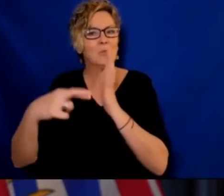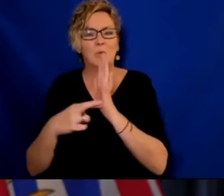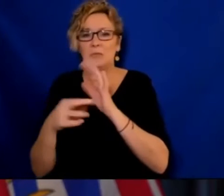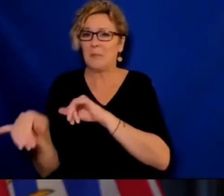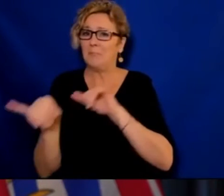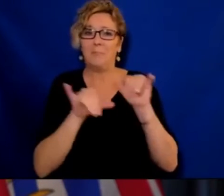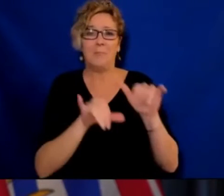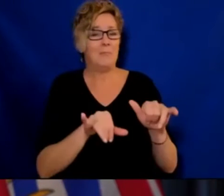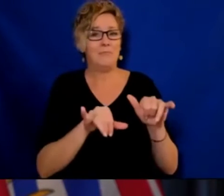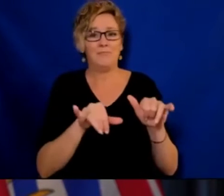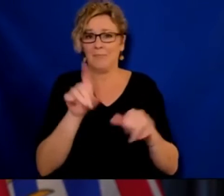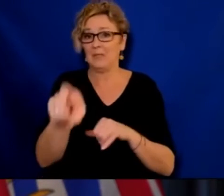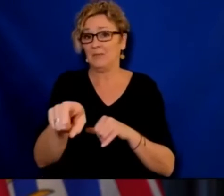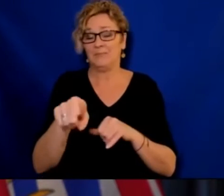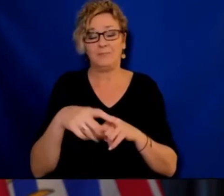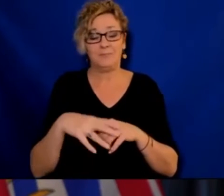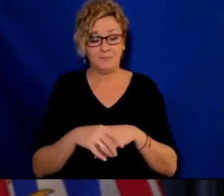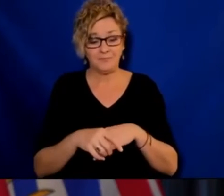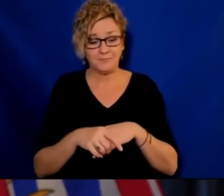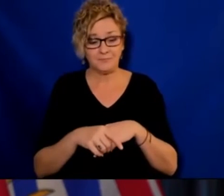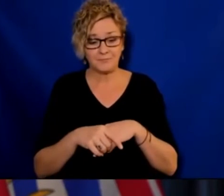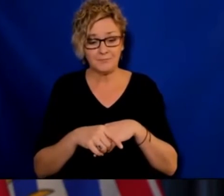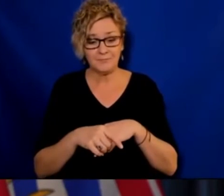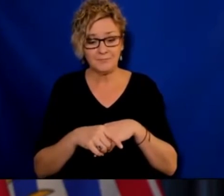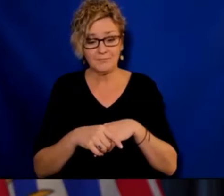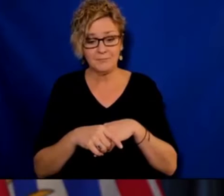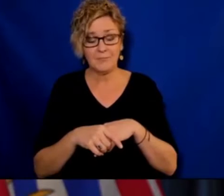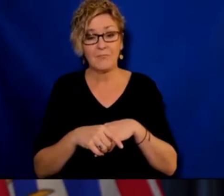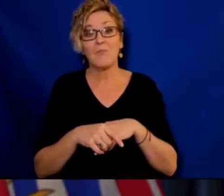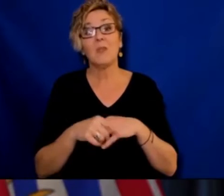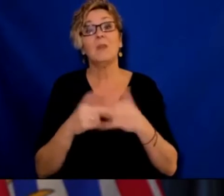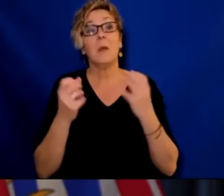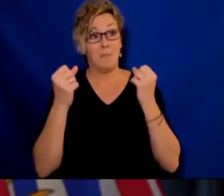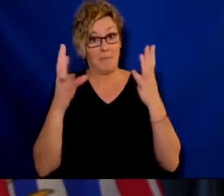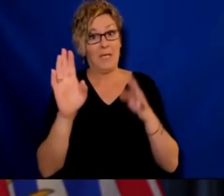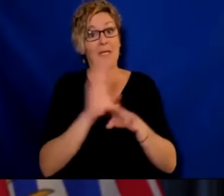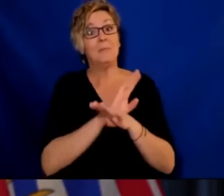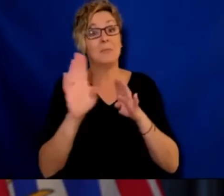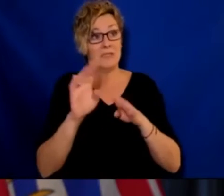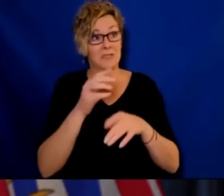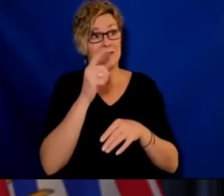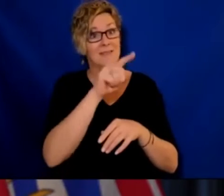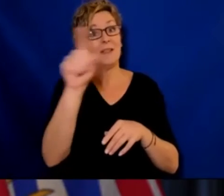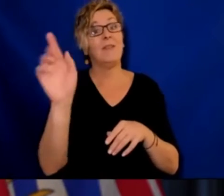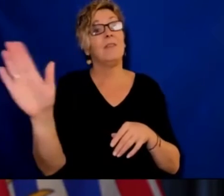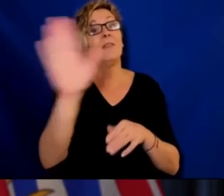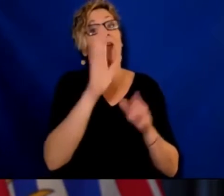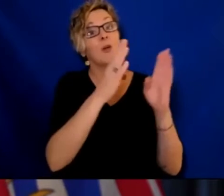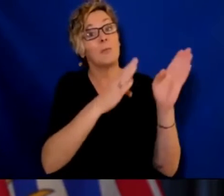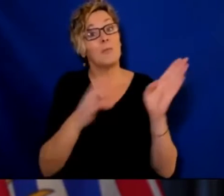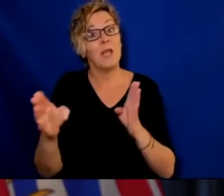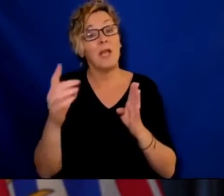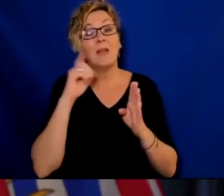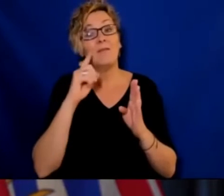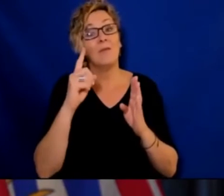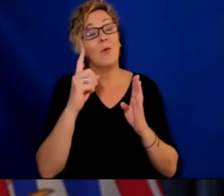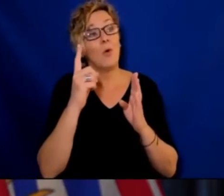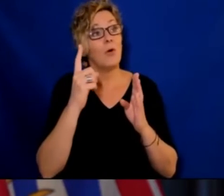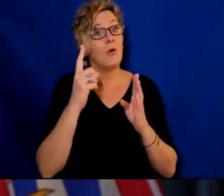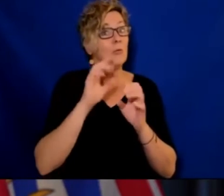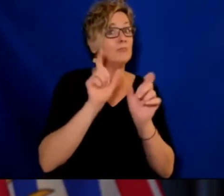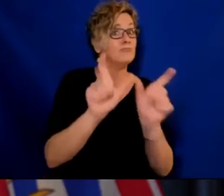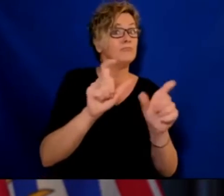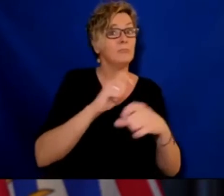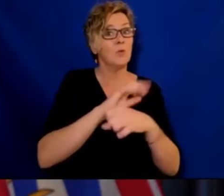cornerstone of most and many of these COVID-19 safety plans in settings across the province. masks should